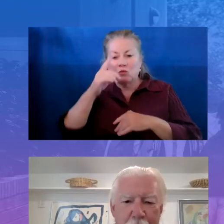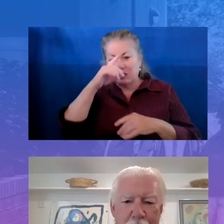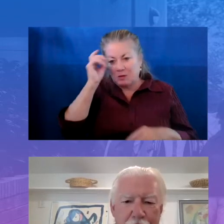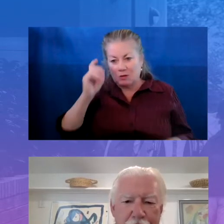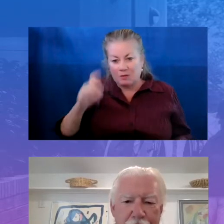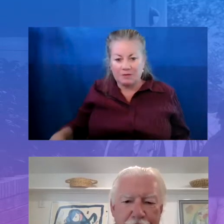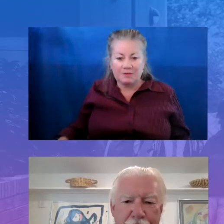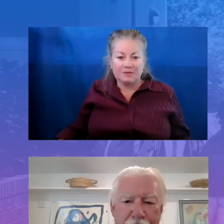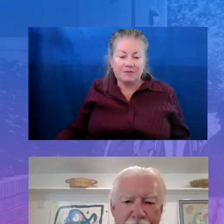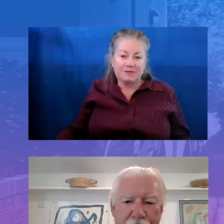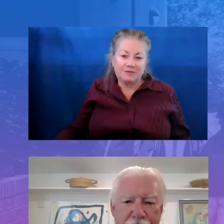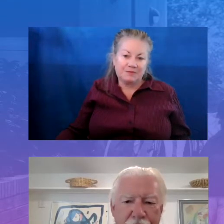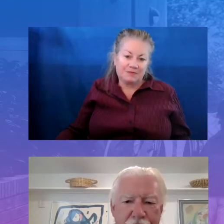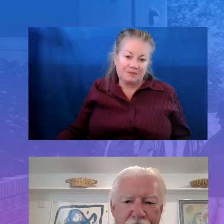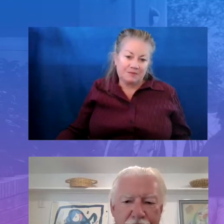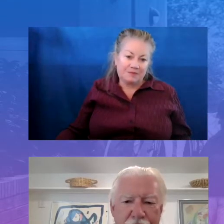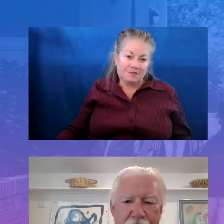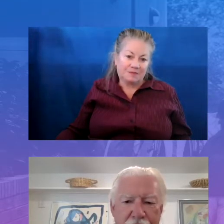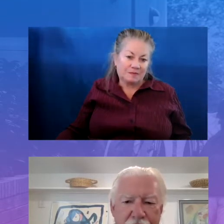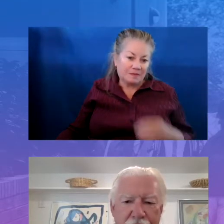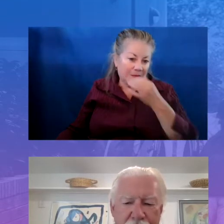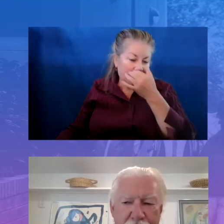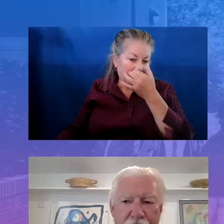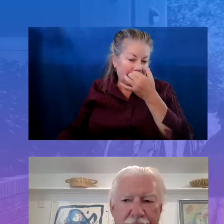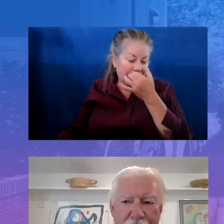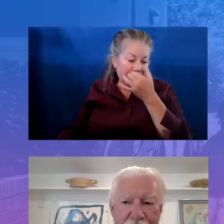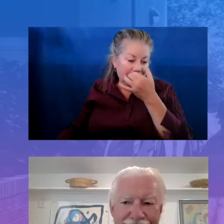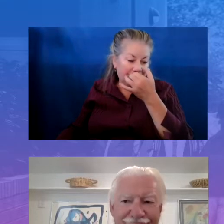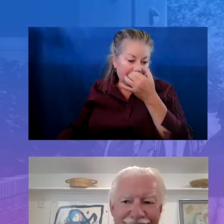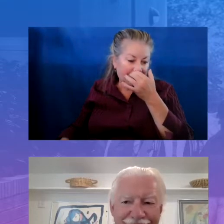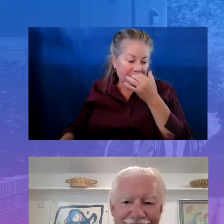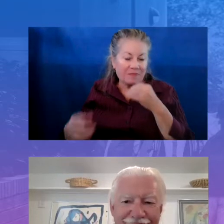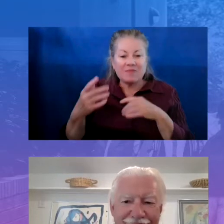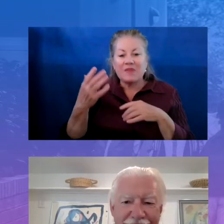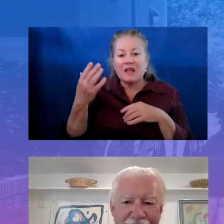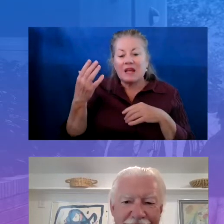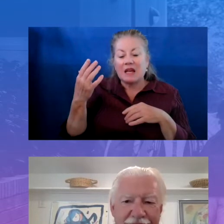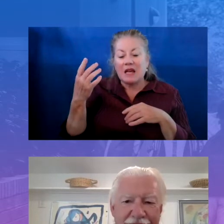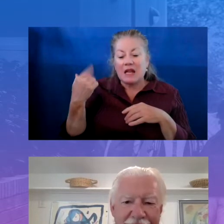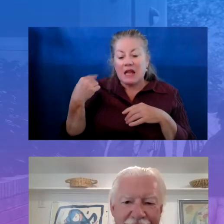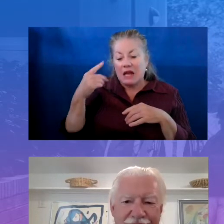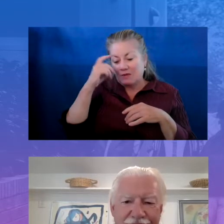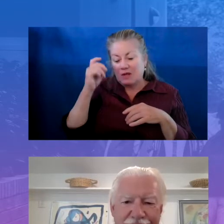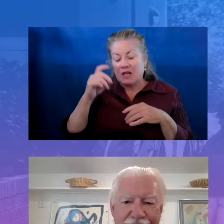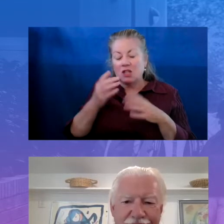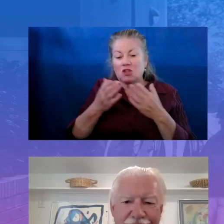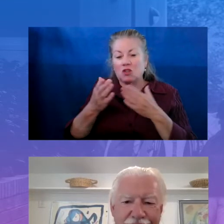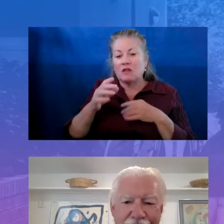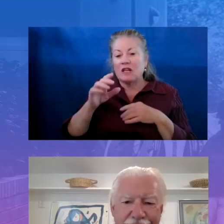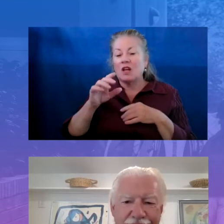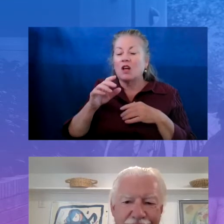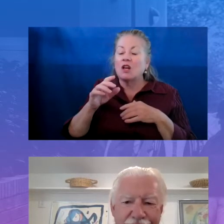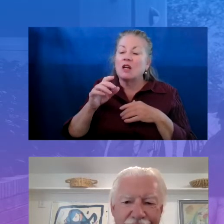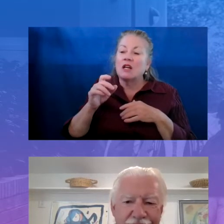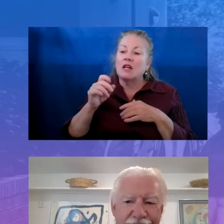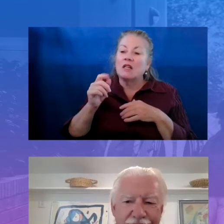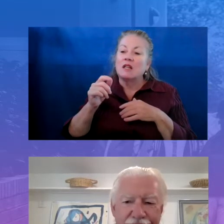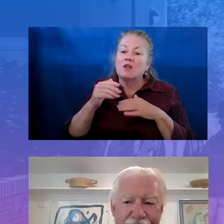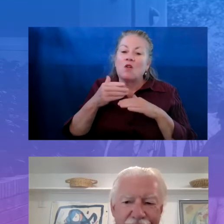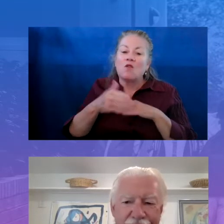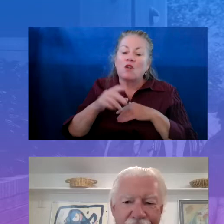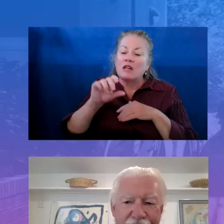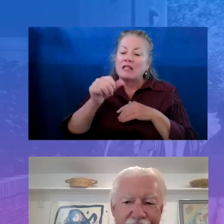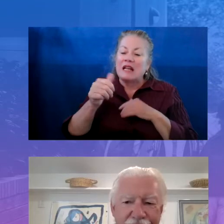served a little over 10,000 learners and that was a huge shift for us because in previous summers we had centralized